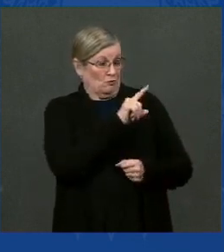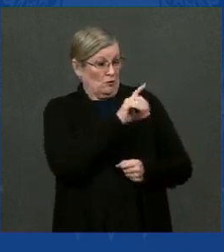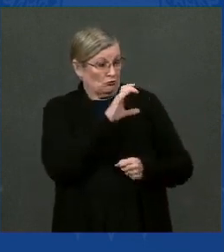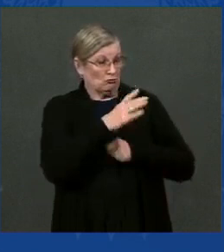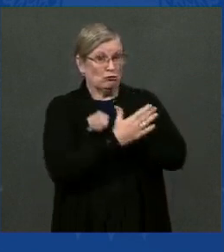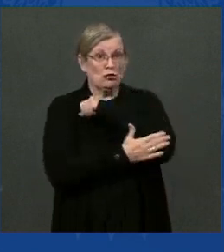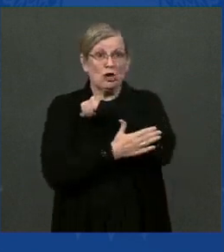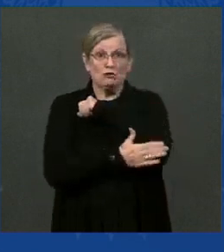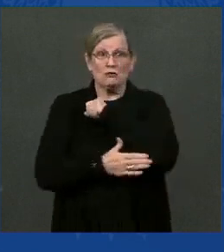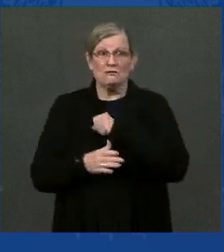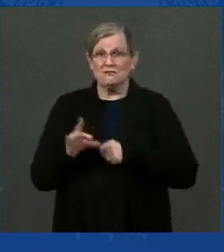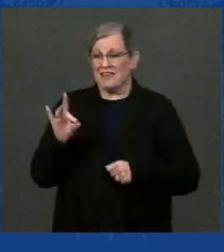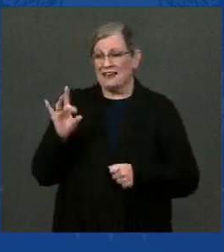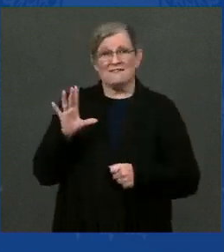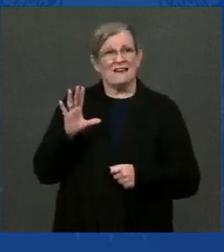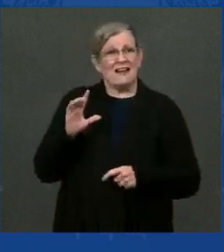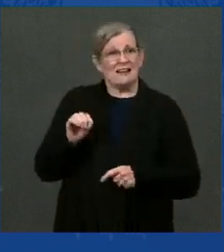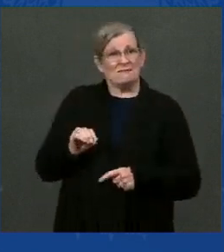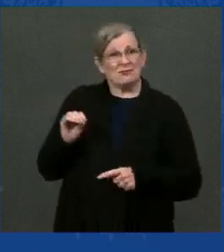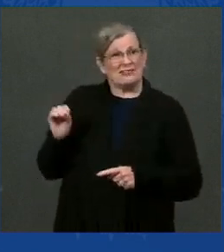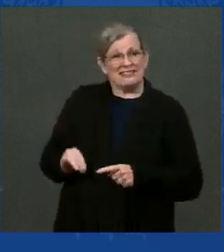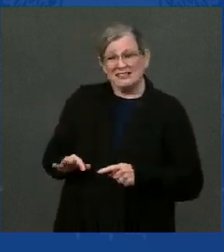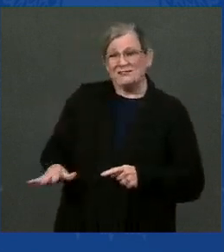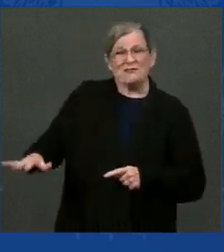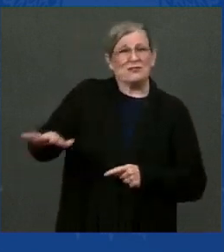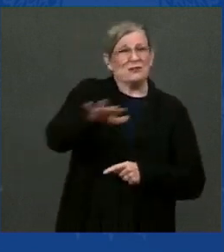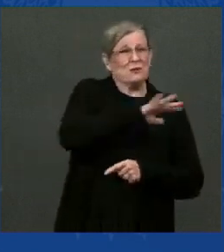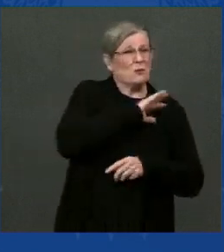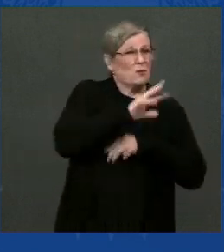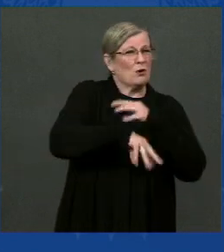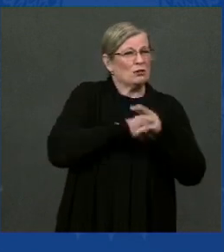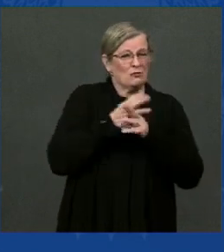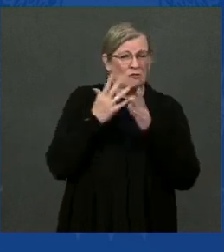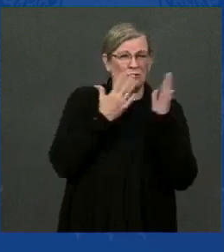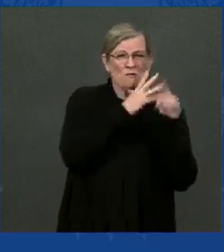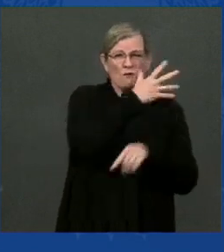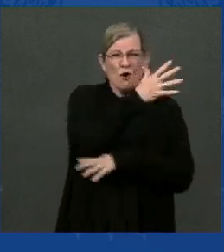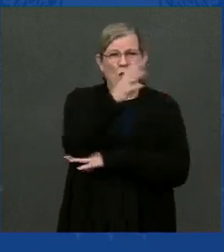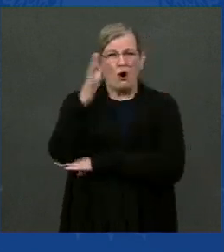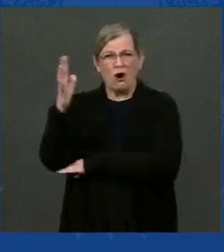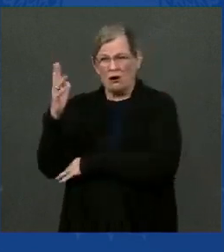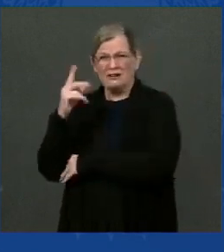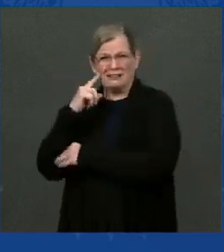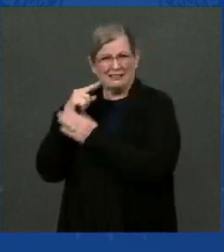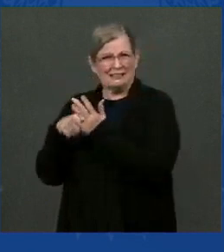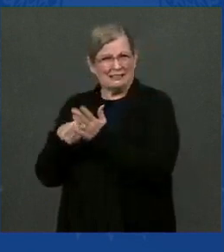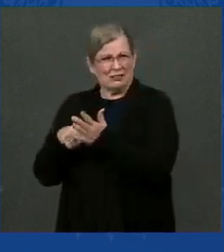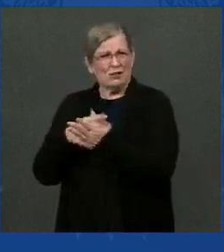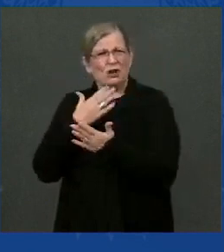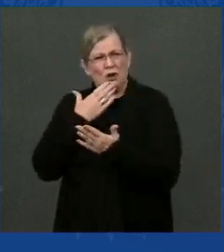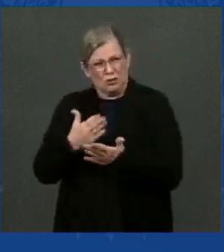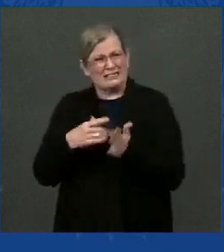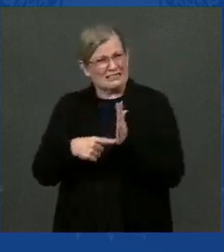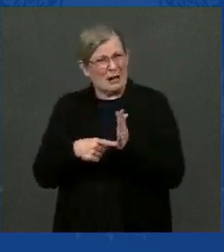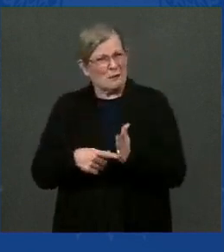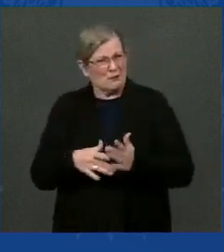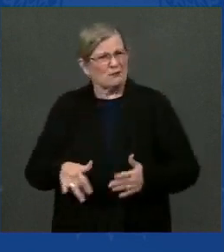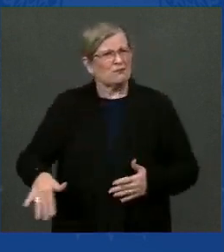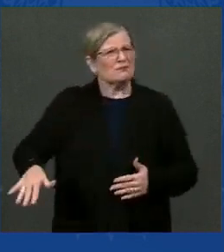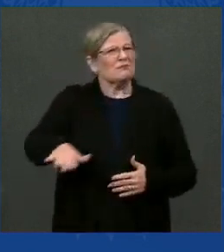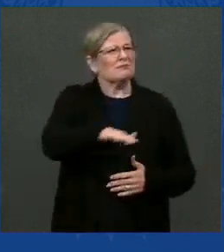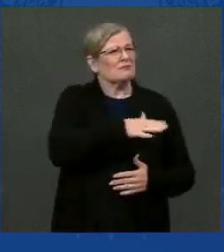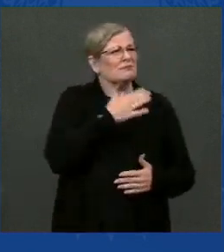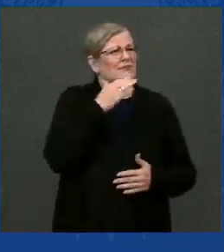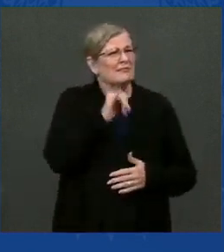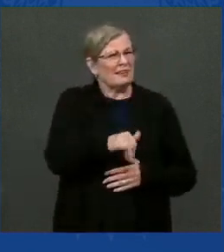forest to halt and reverse deforestation by 2030, is a great example, a great example of the kind of ambition